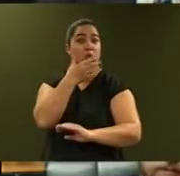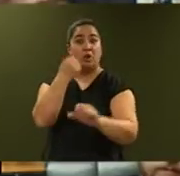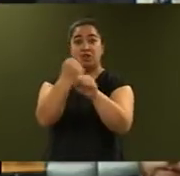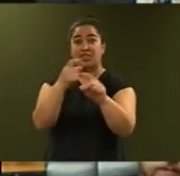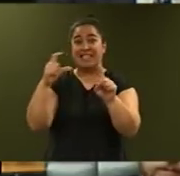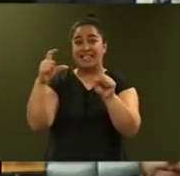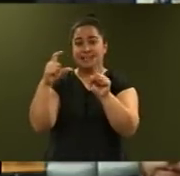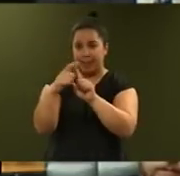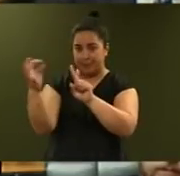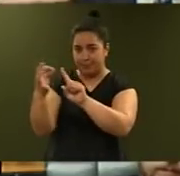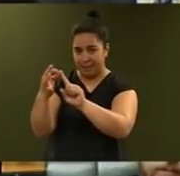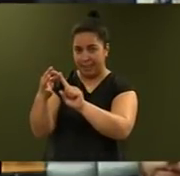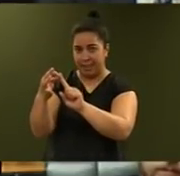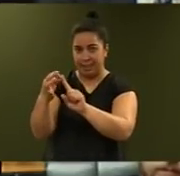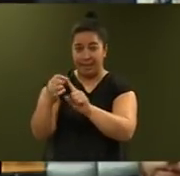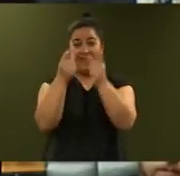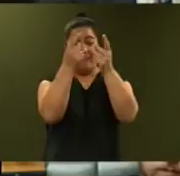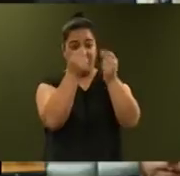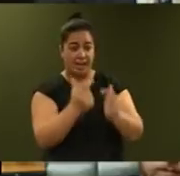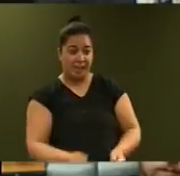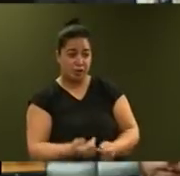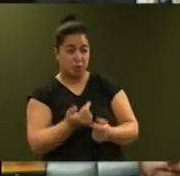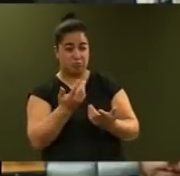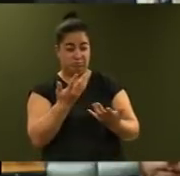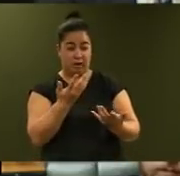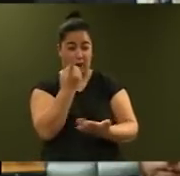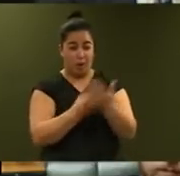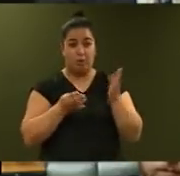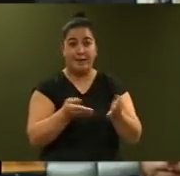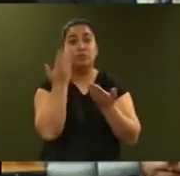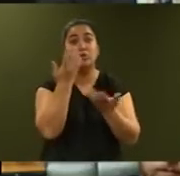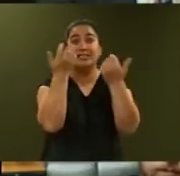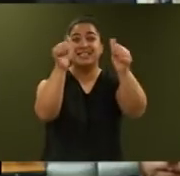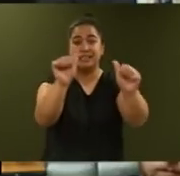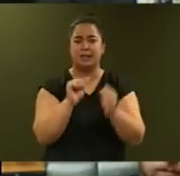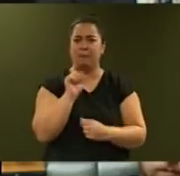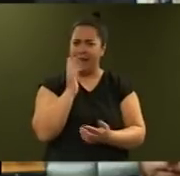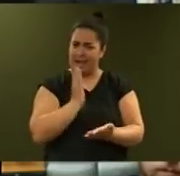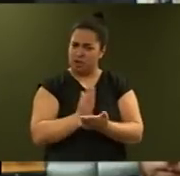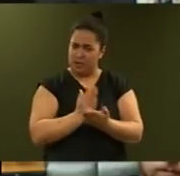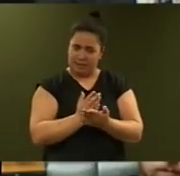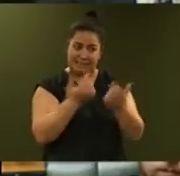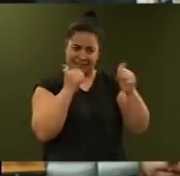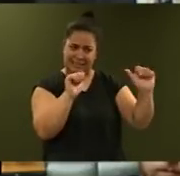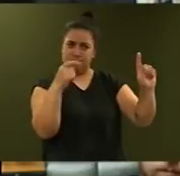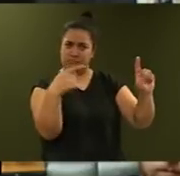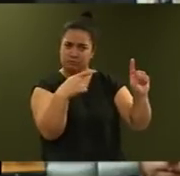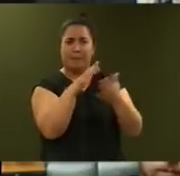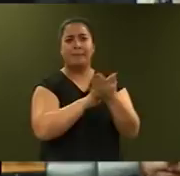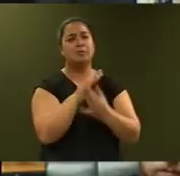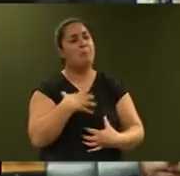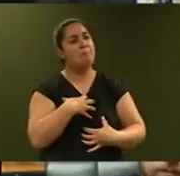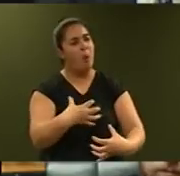indicators as the only signs of success. yet real success means much more for New Zealand and New